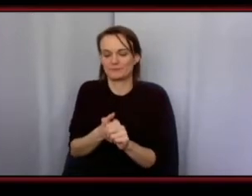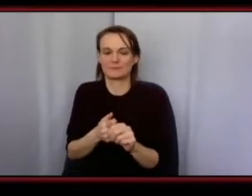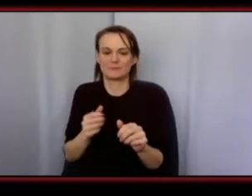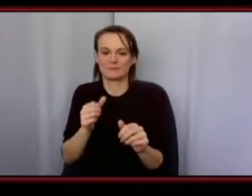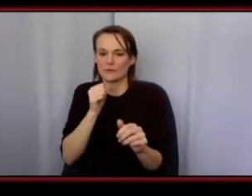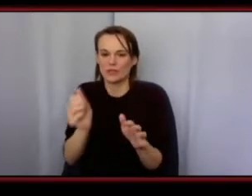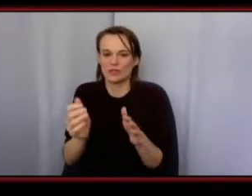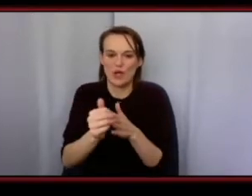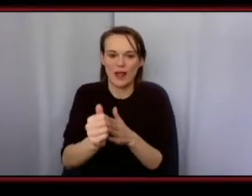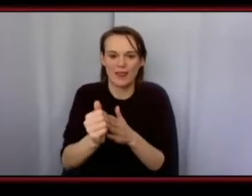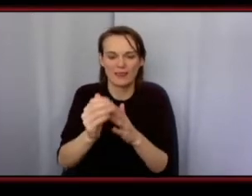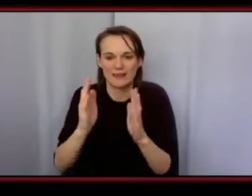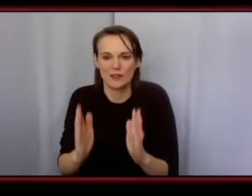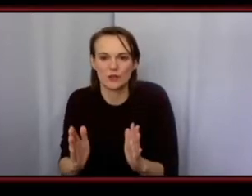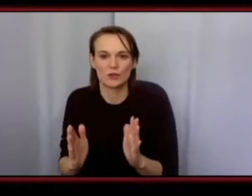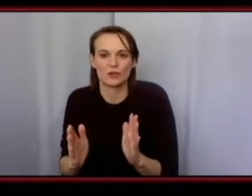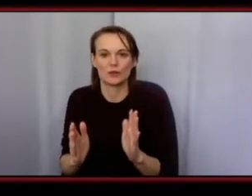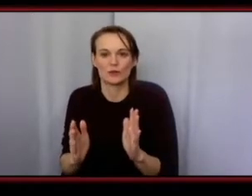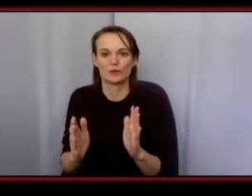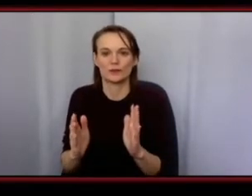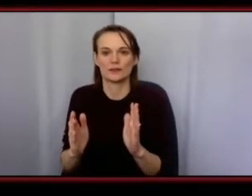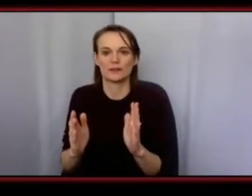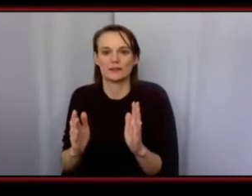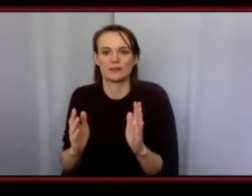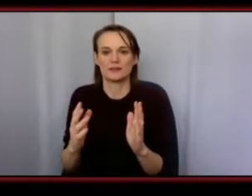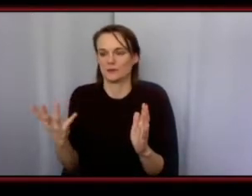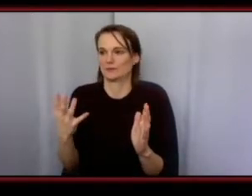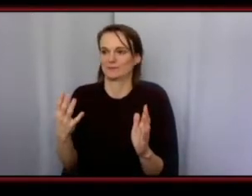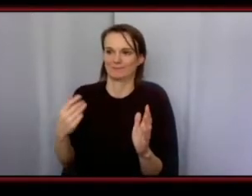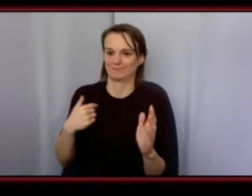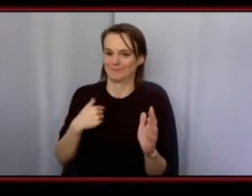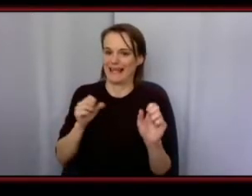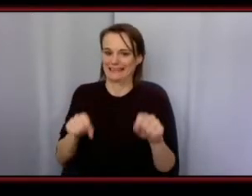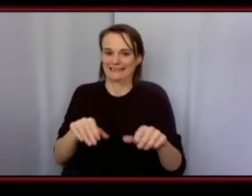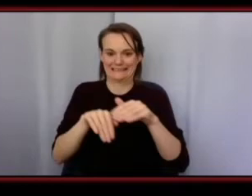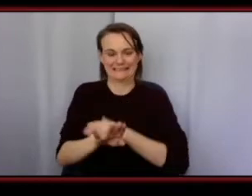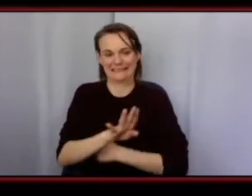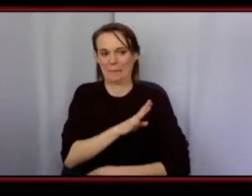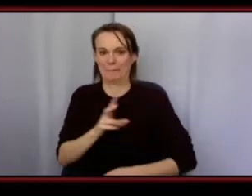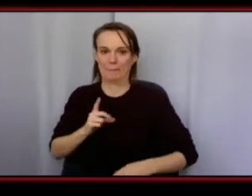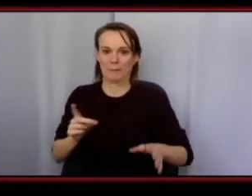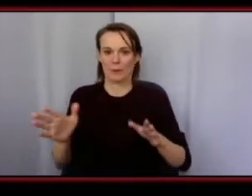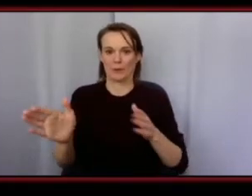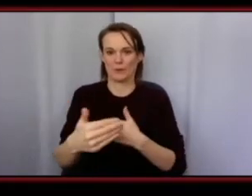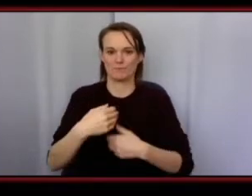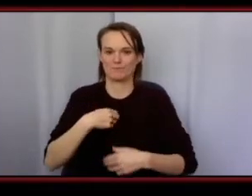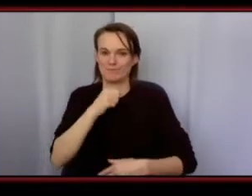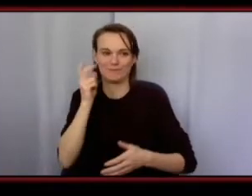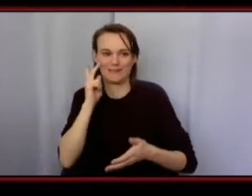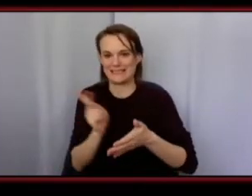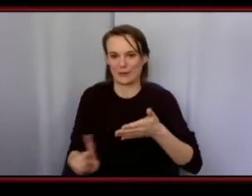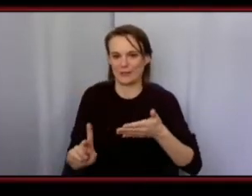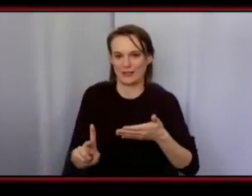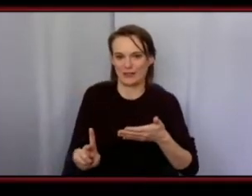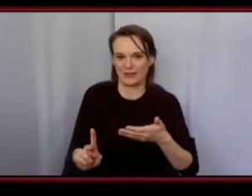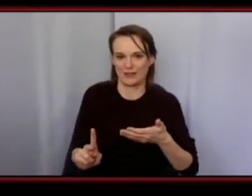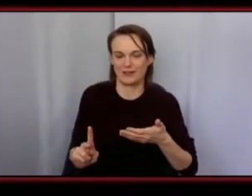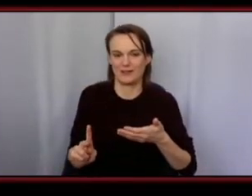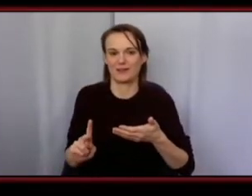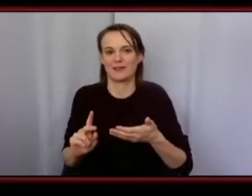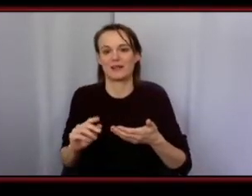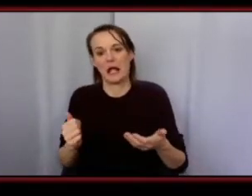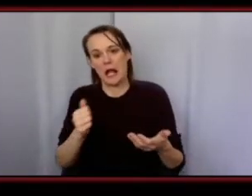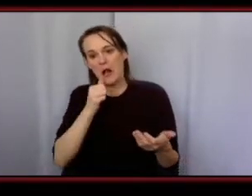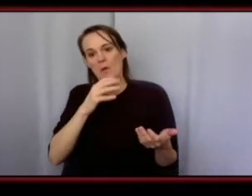of um in front of the or in the boardroom you see me as somebody out at the desk letting you in uh and as a woman